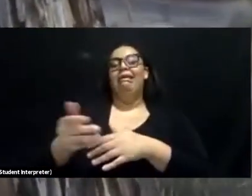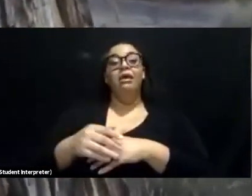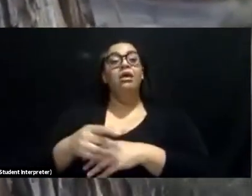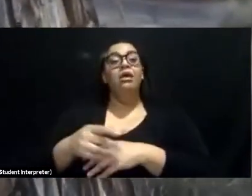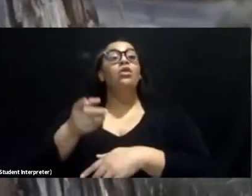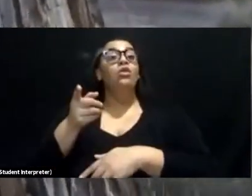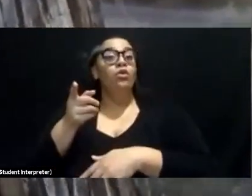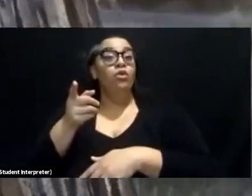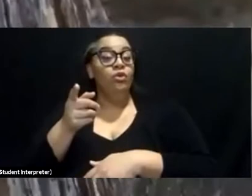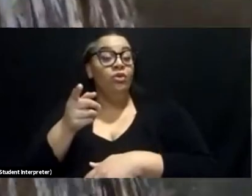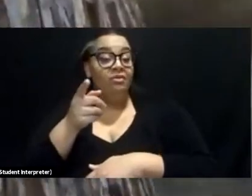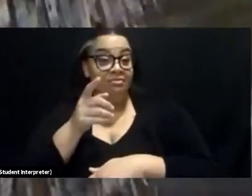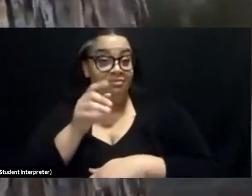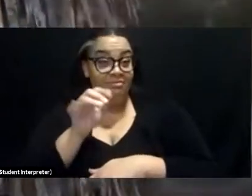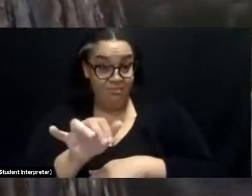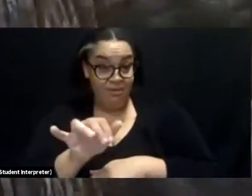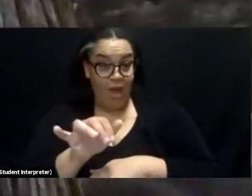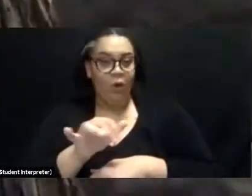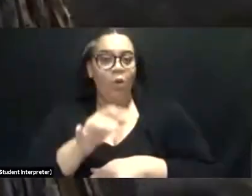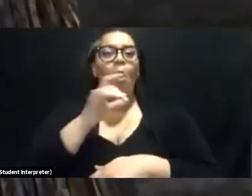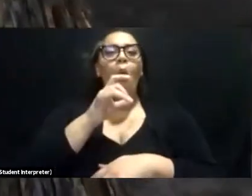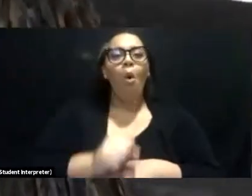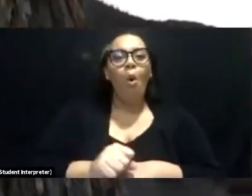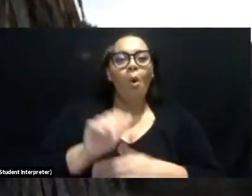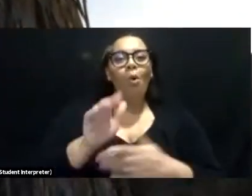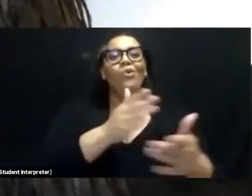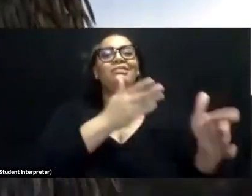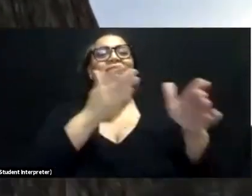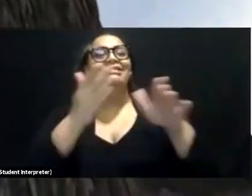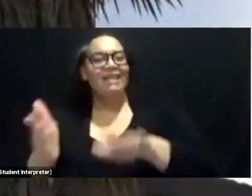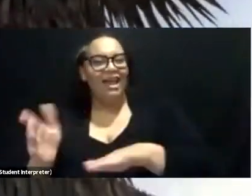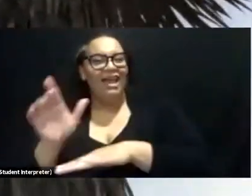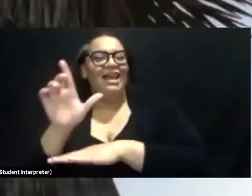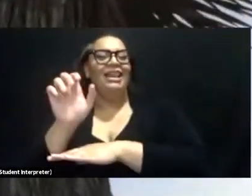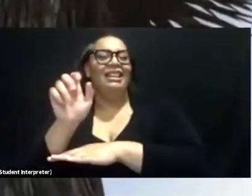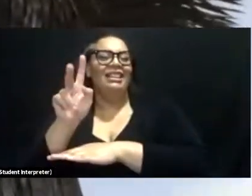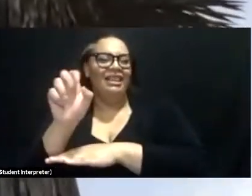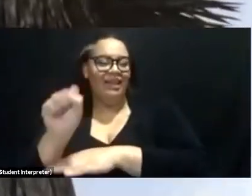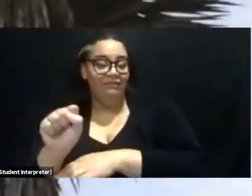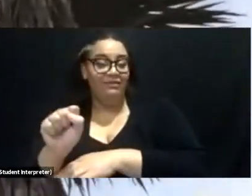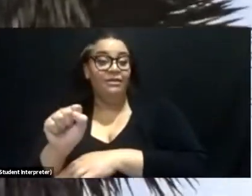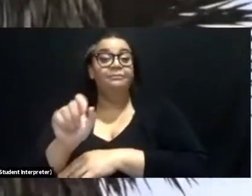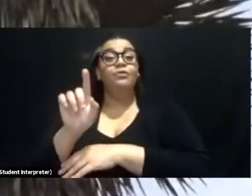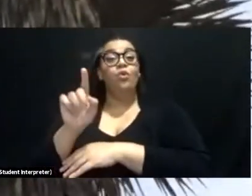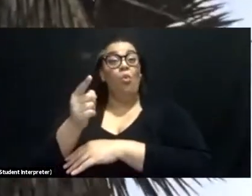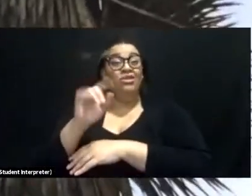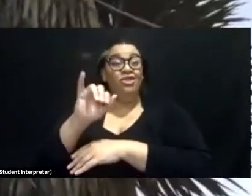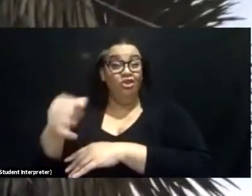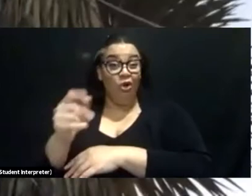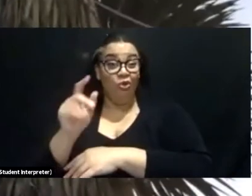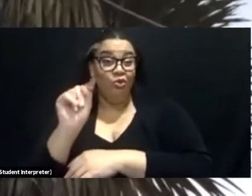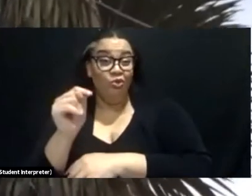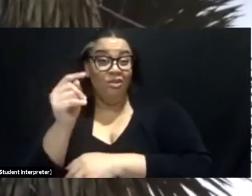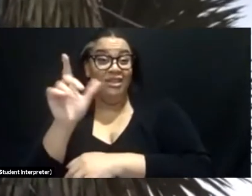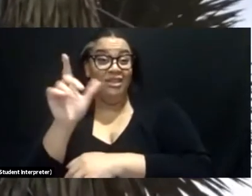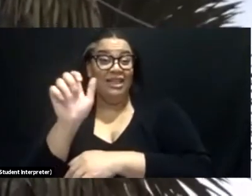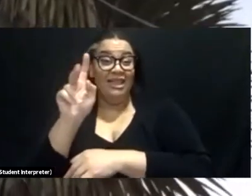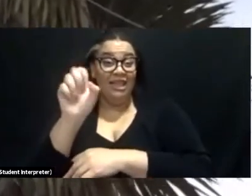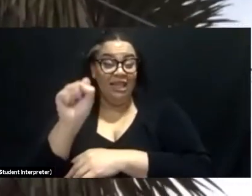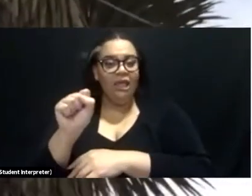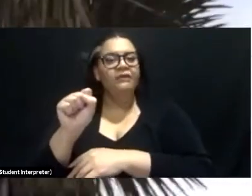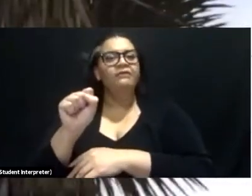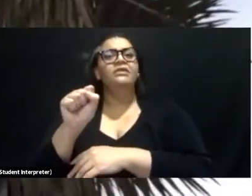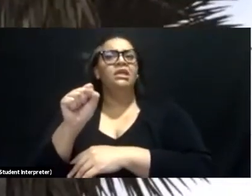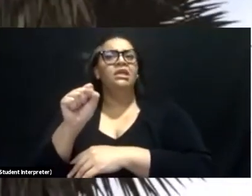are all of the old dead leaves. Once the Joshua tree's leaves dry out, they don't fall onto the ground. They just